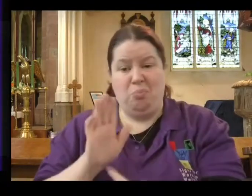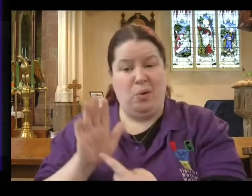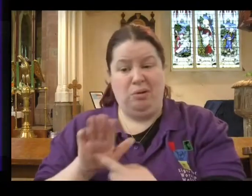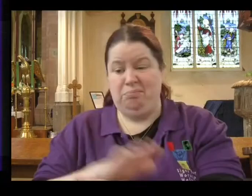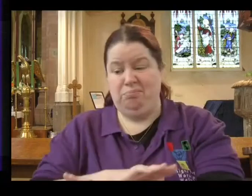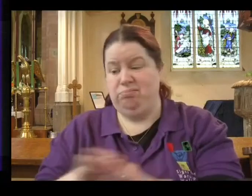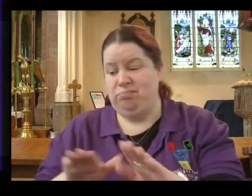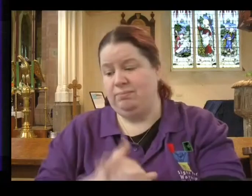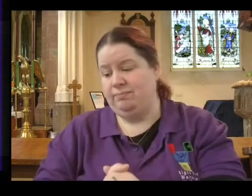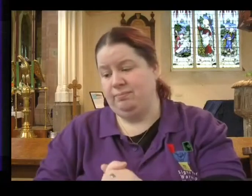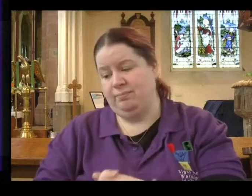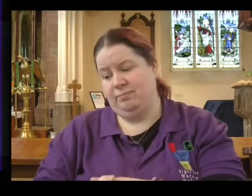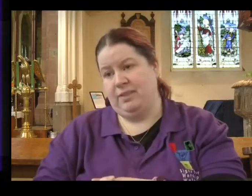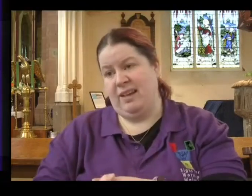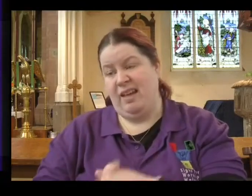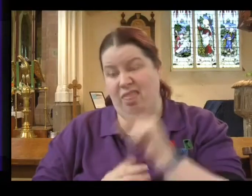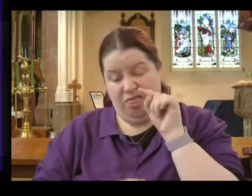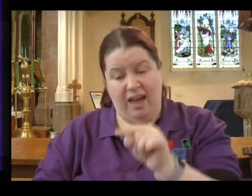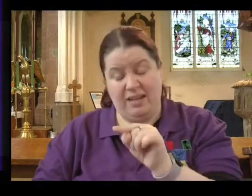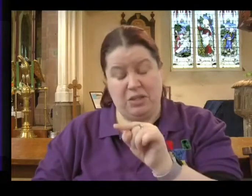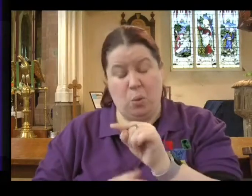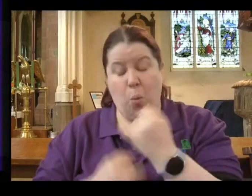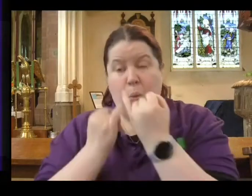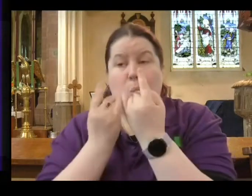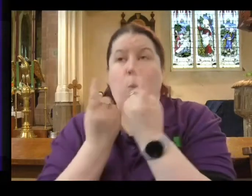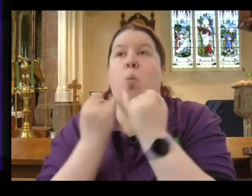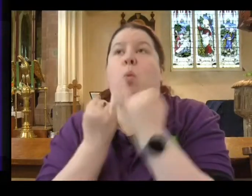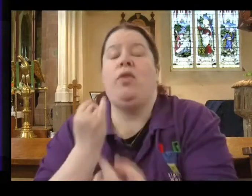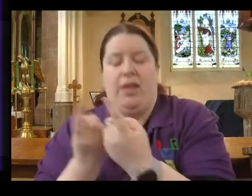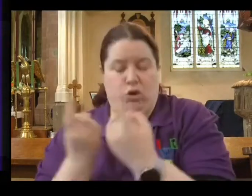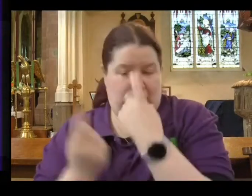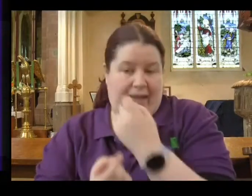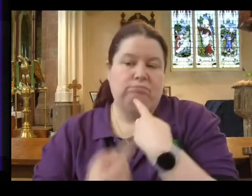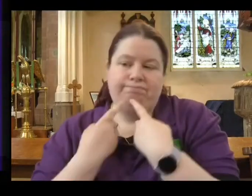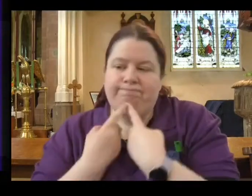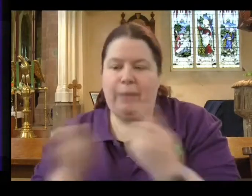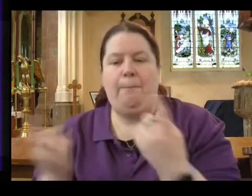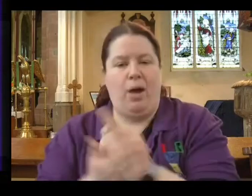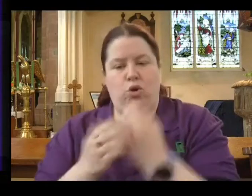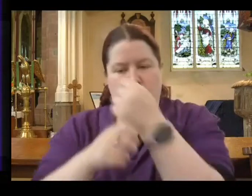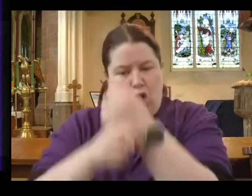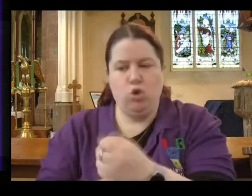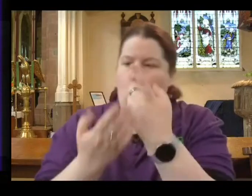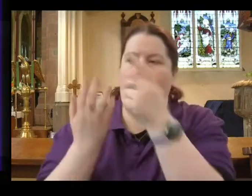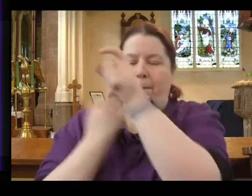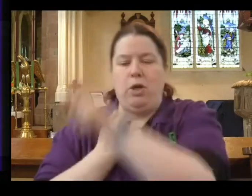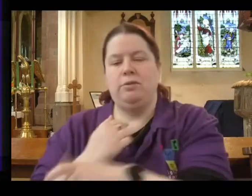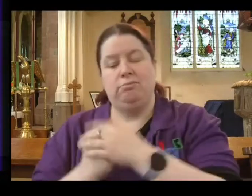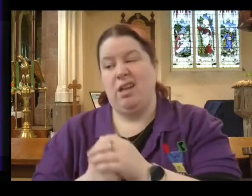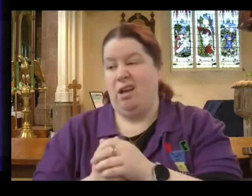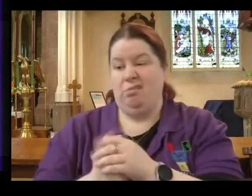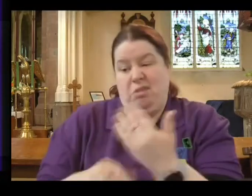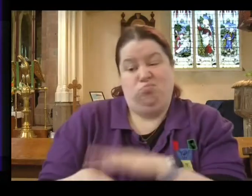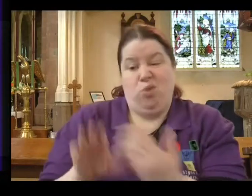damning things you can ever say about a church or about an individual. And it was this failure to witness